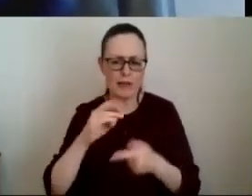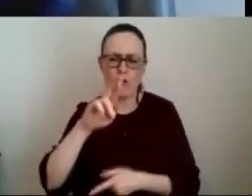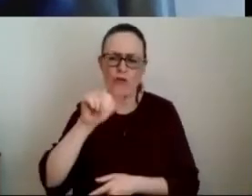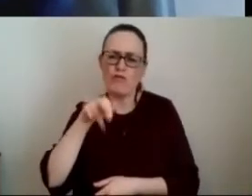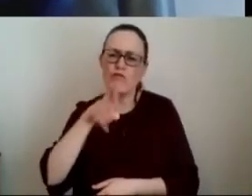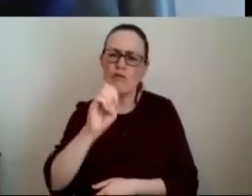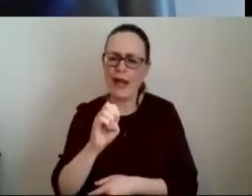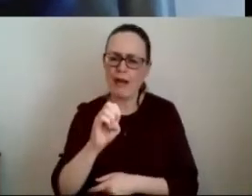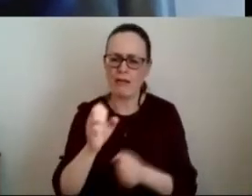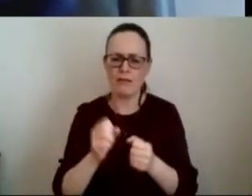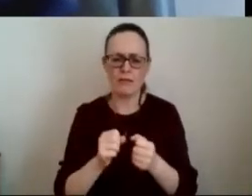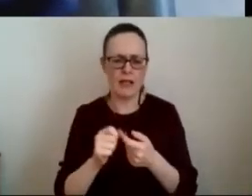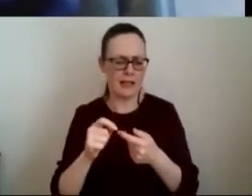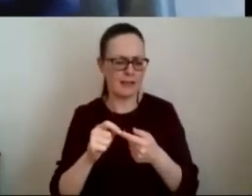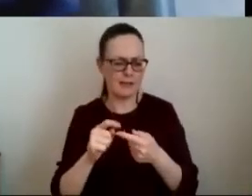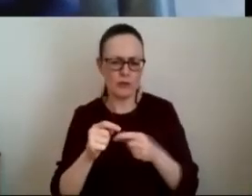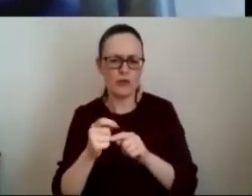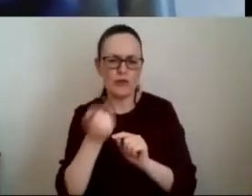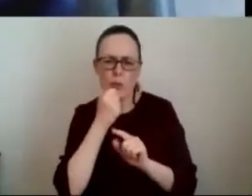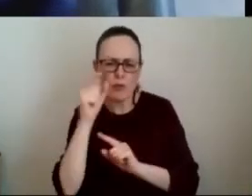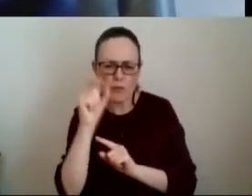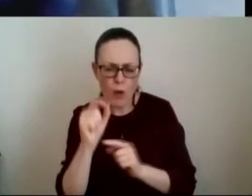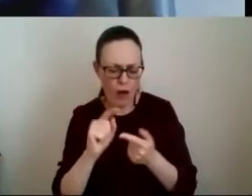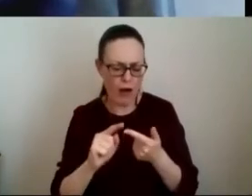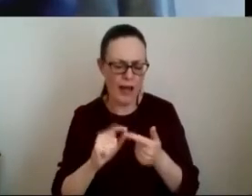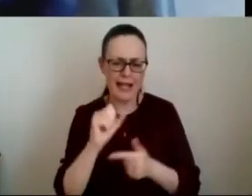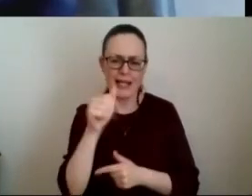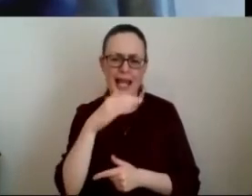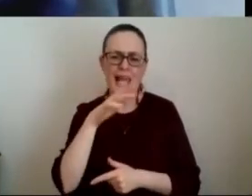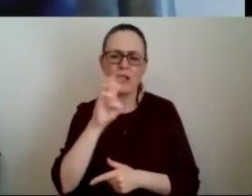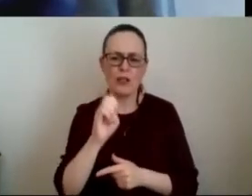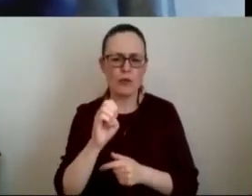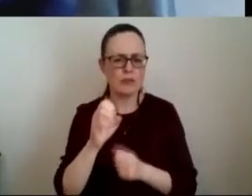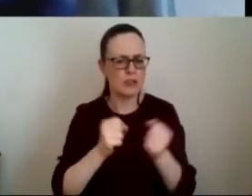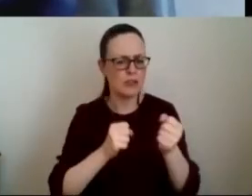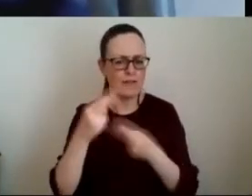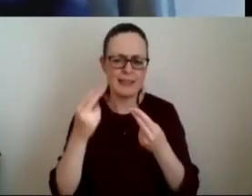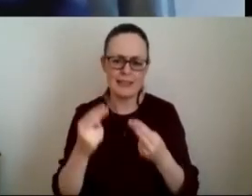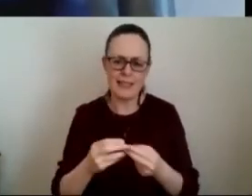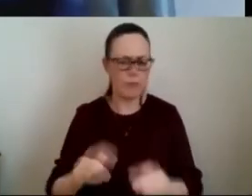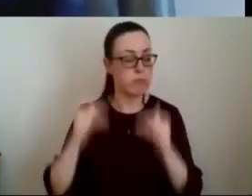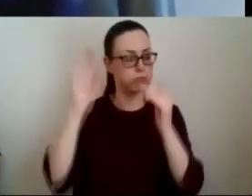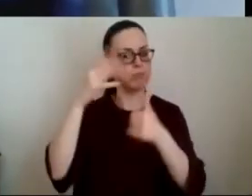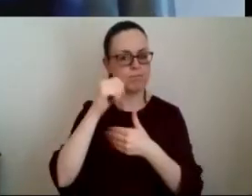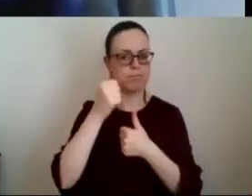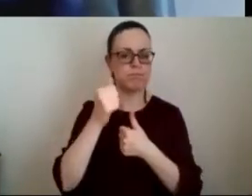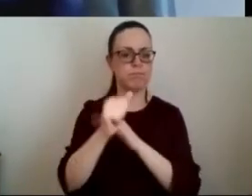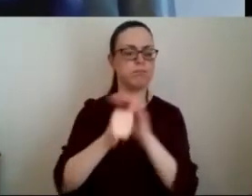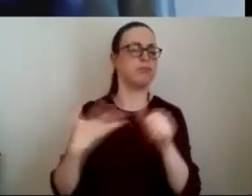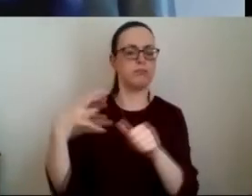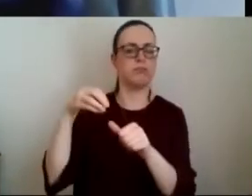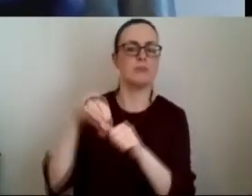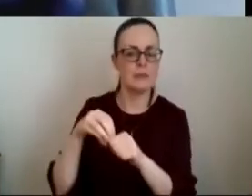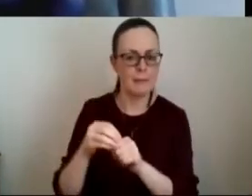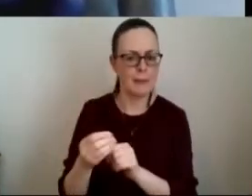that have small numbers acute services that actually require highly specialist and highly maybe competent skill